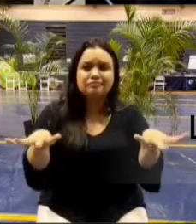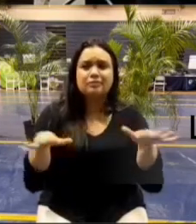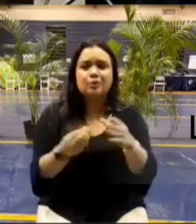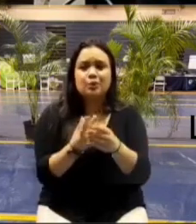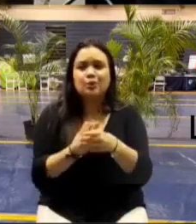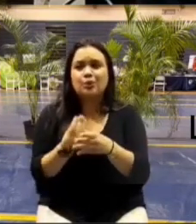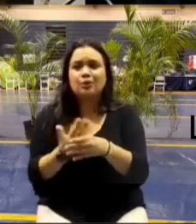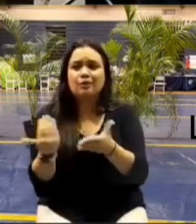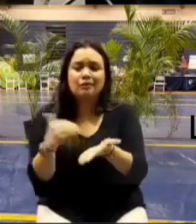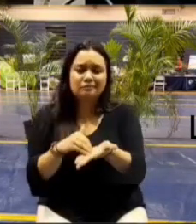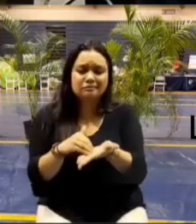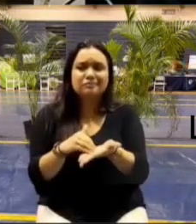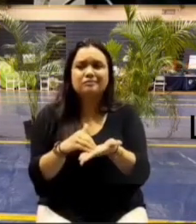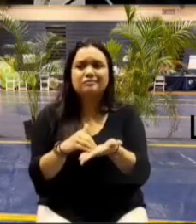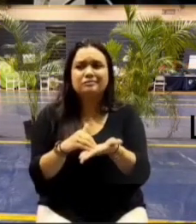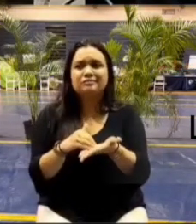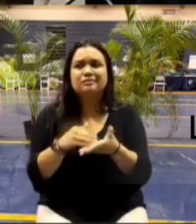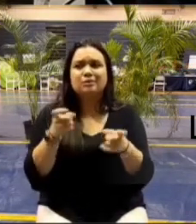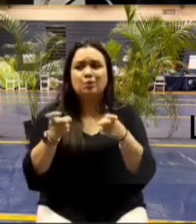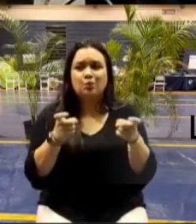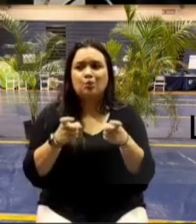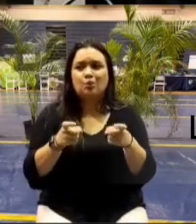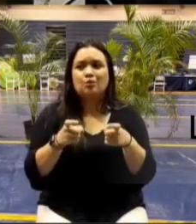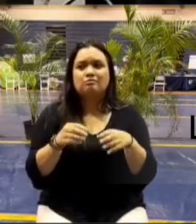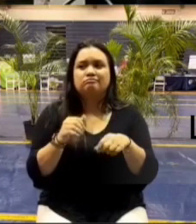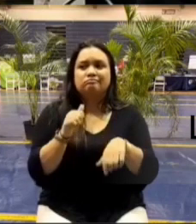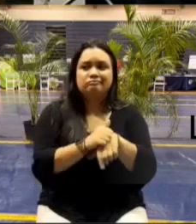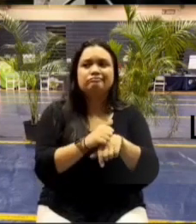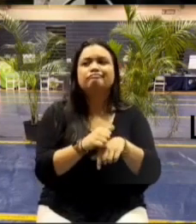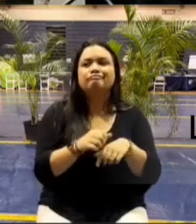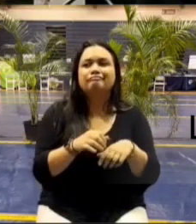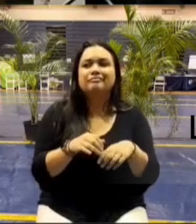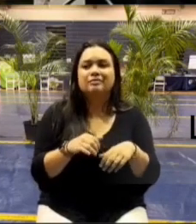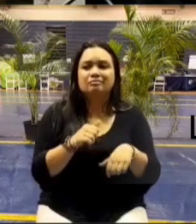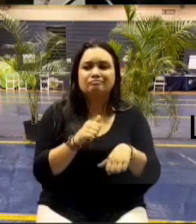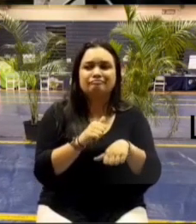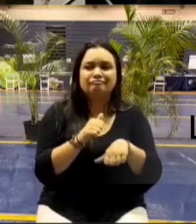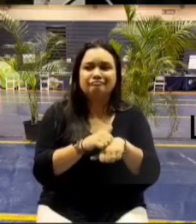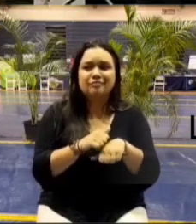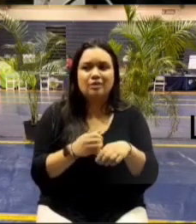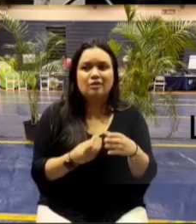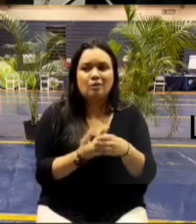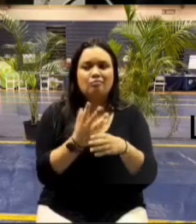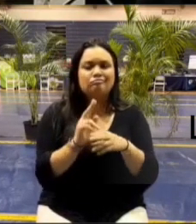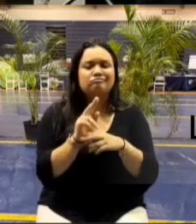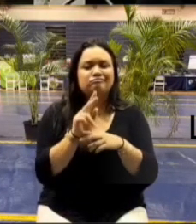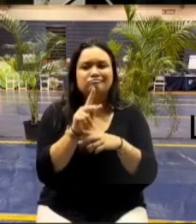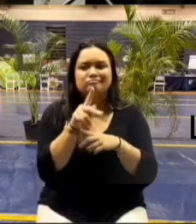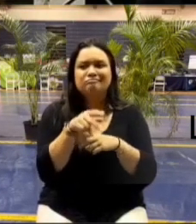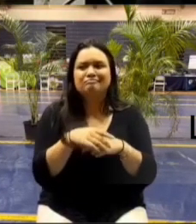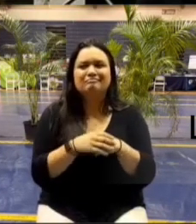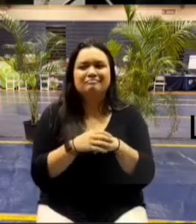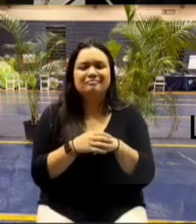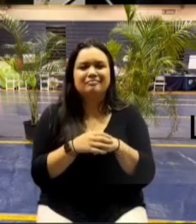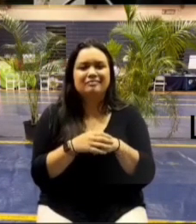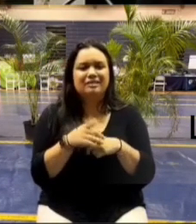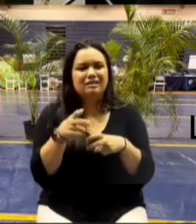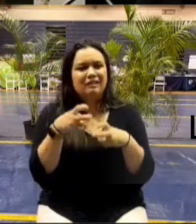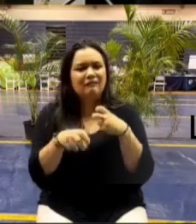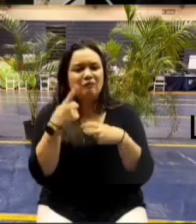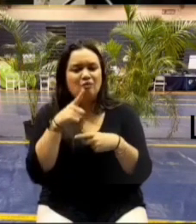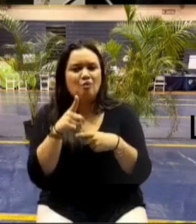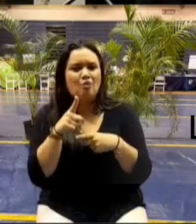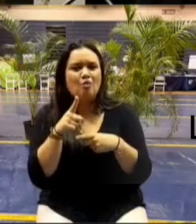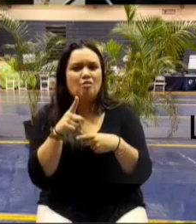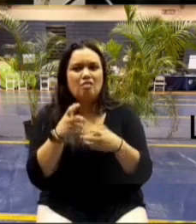without gravel forever and ever and ever and the gravel is actually kind of a little bit difficult for a lot of